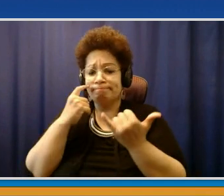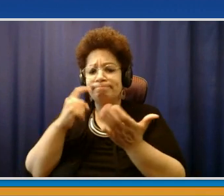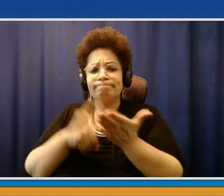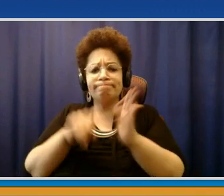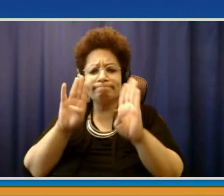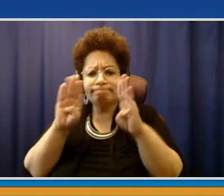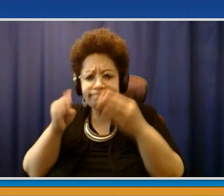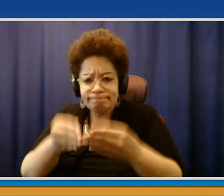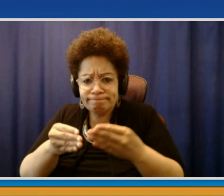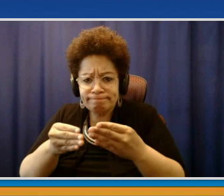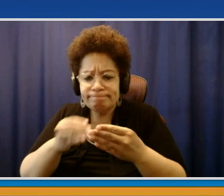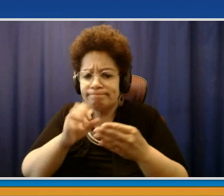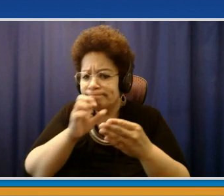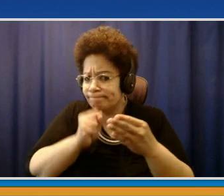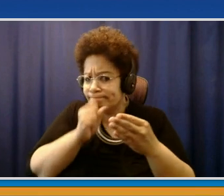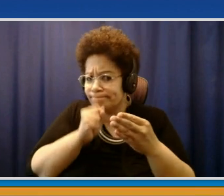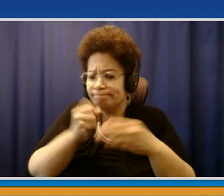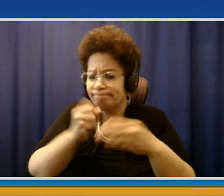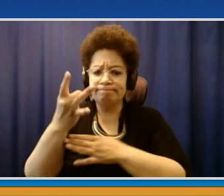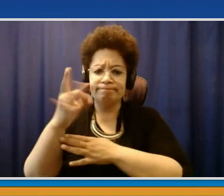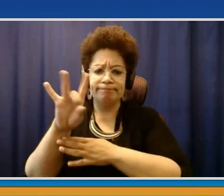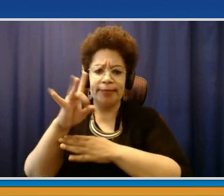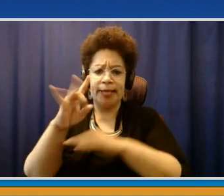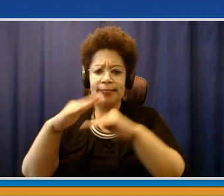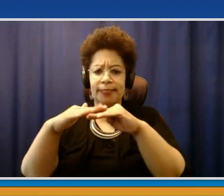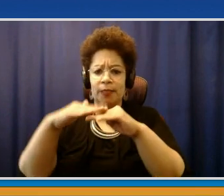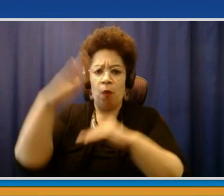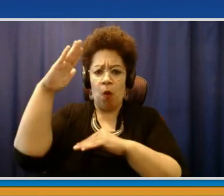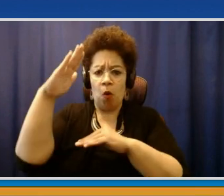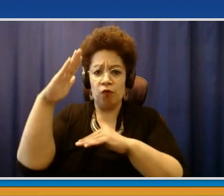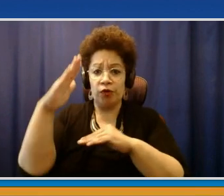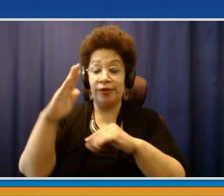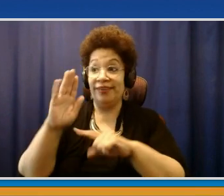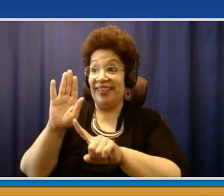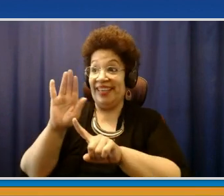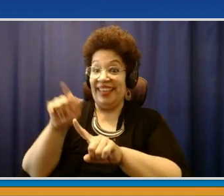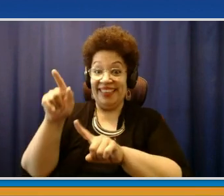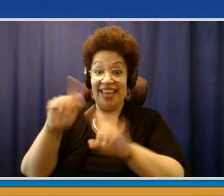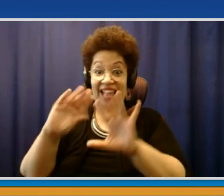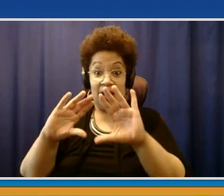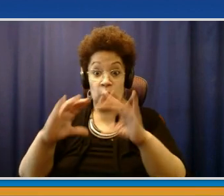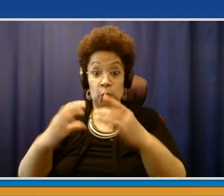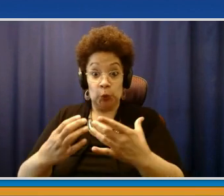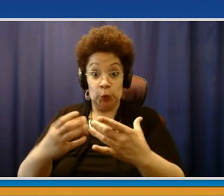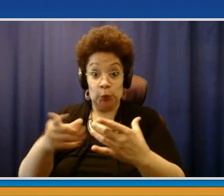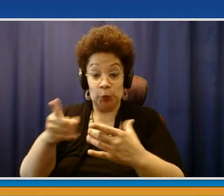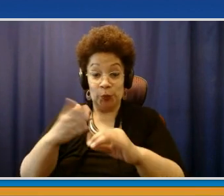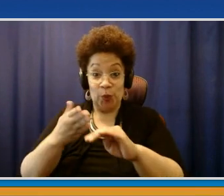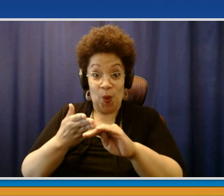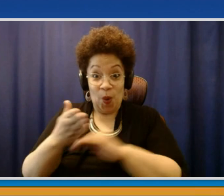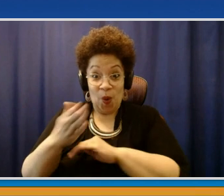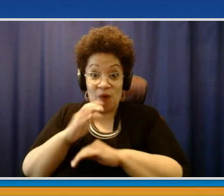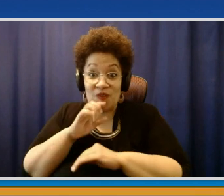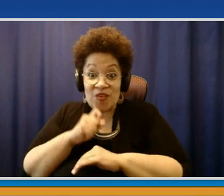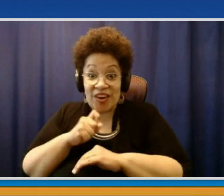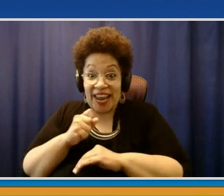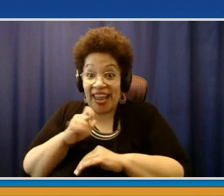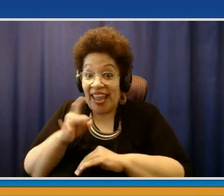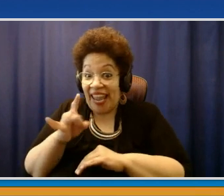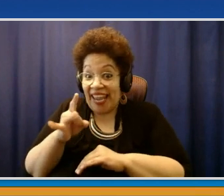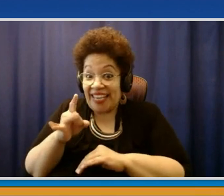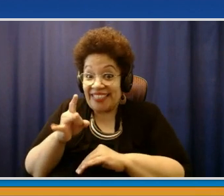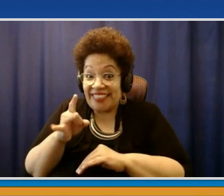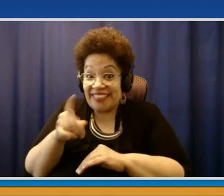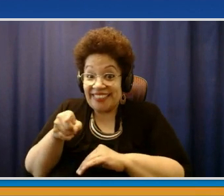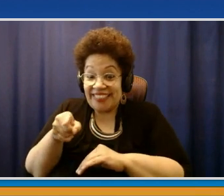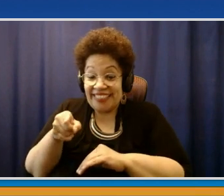that have been eligible for vaccination for the longest period of time. Those under 18 now have just recently become eligible for vaccinations.